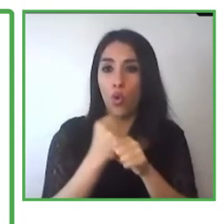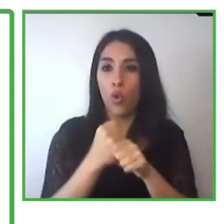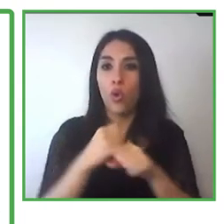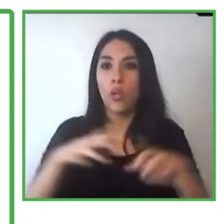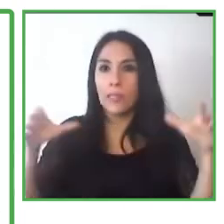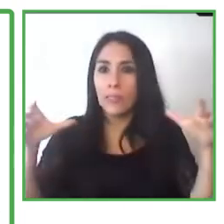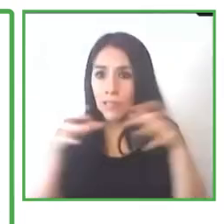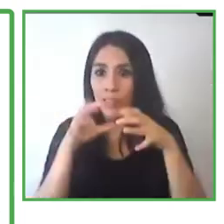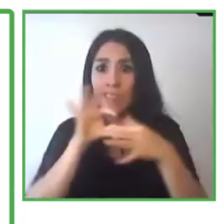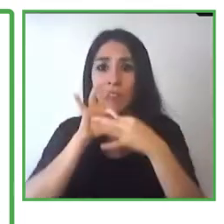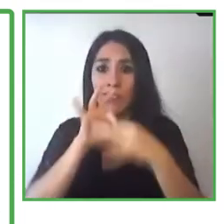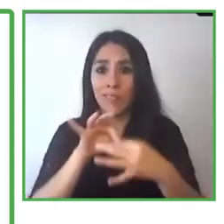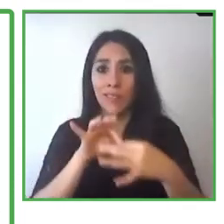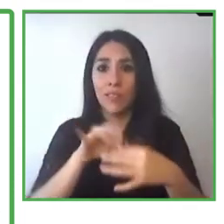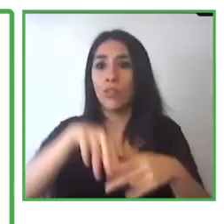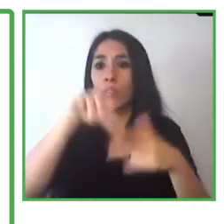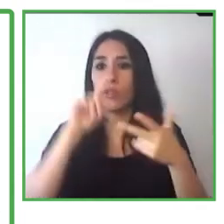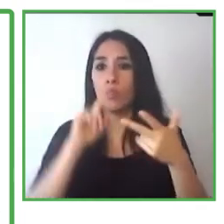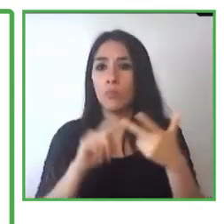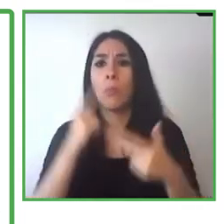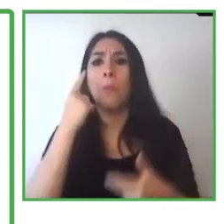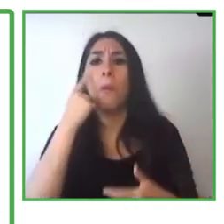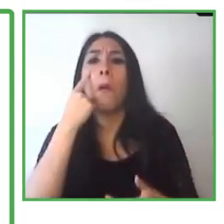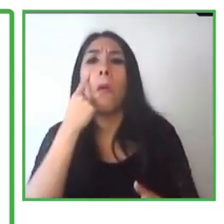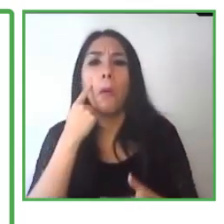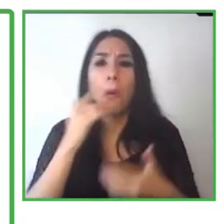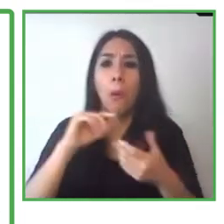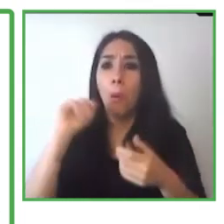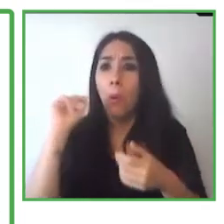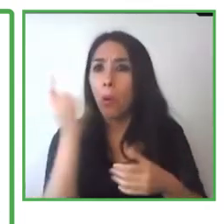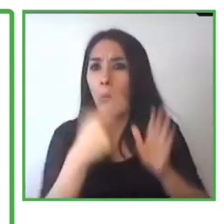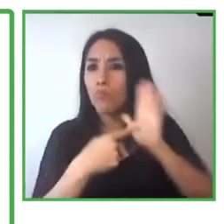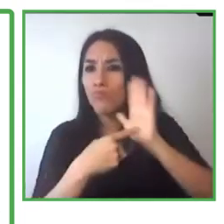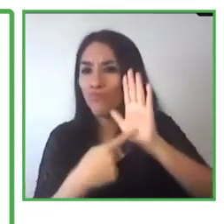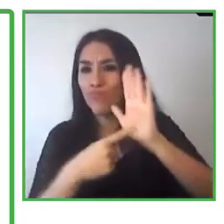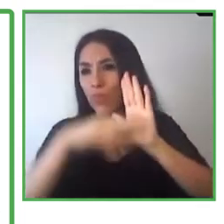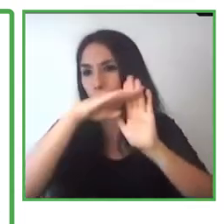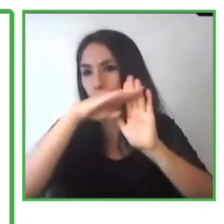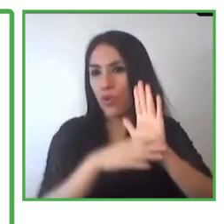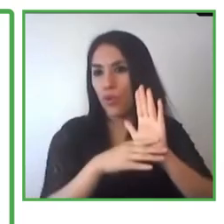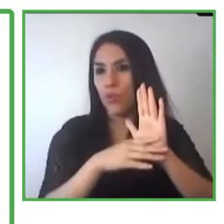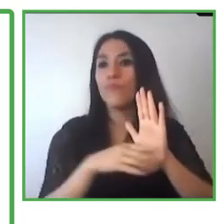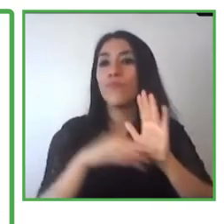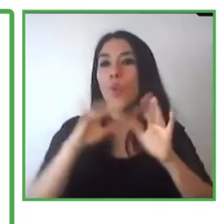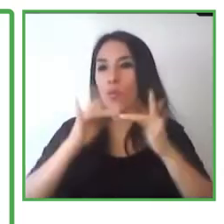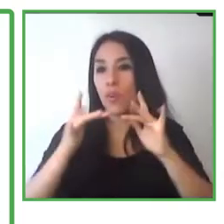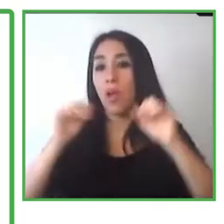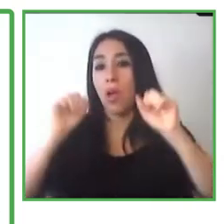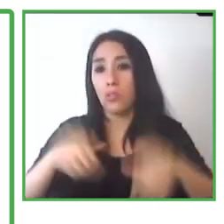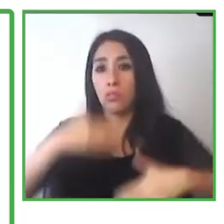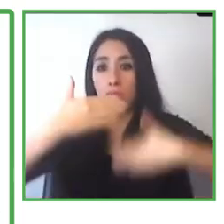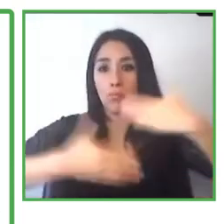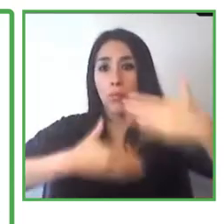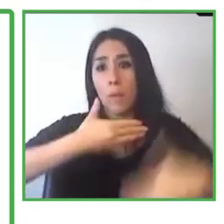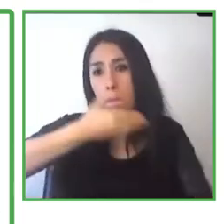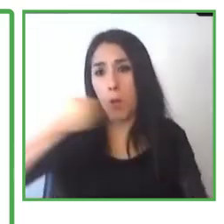entities and also documenting absolutely all of the process to be able to manage this.